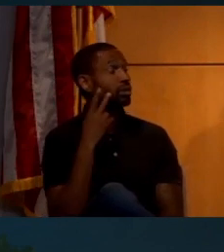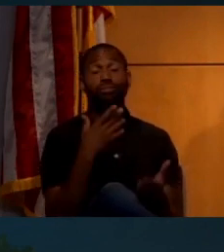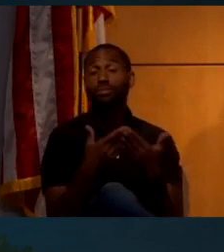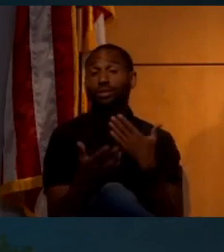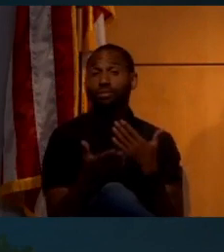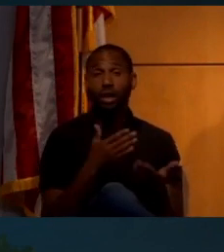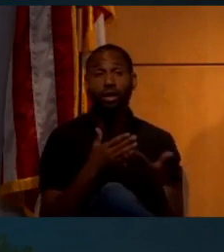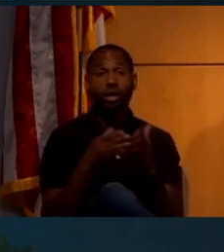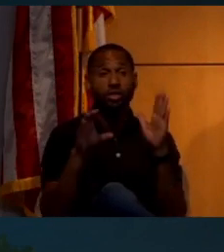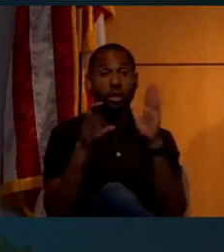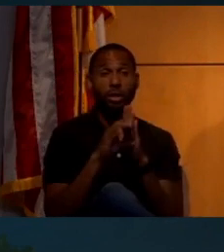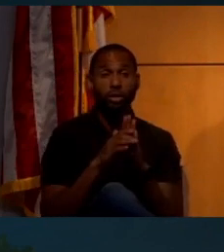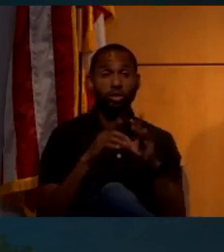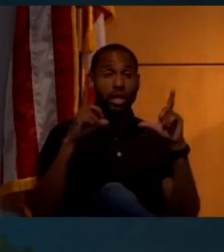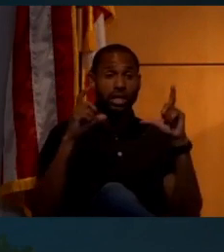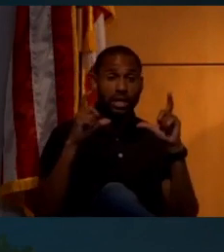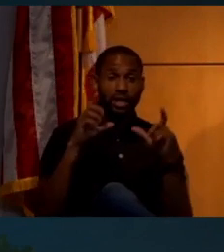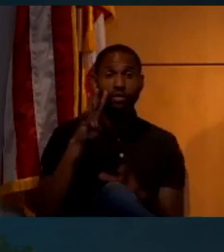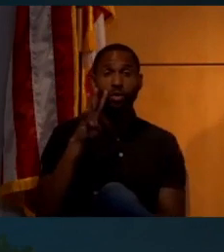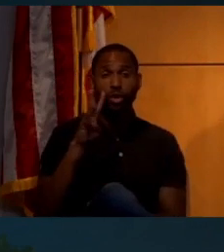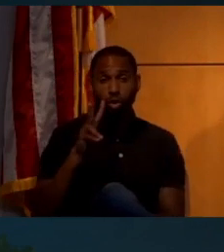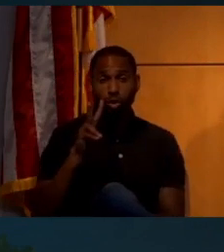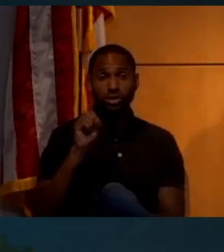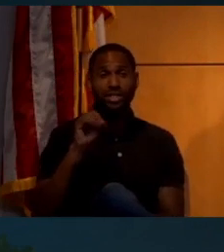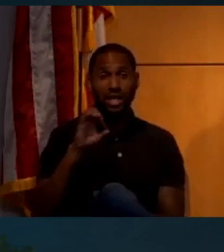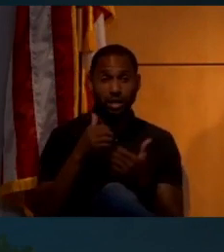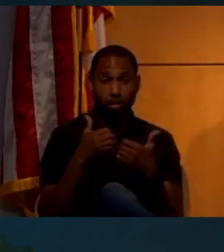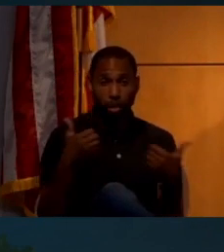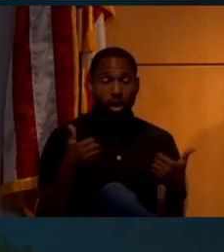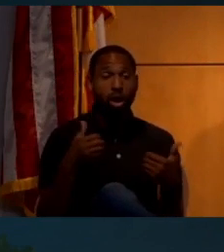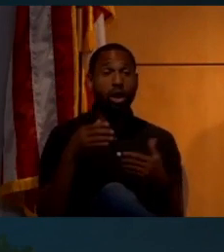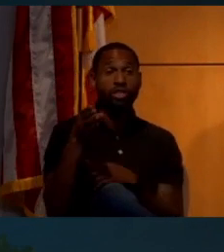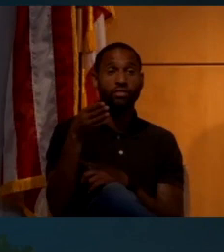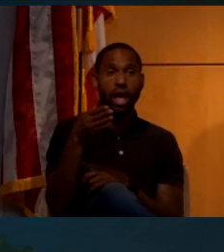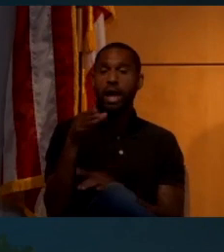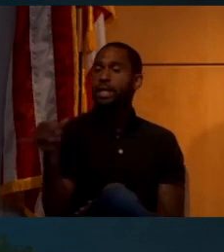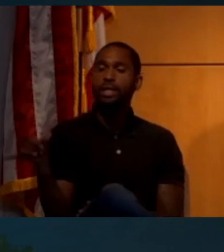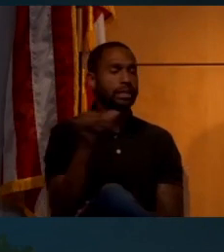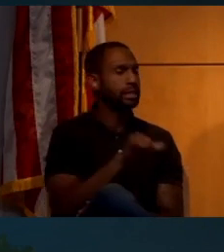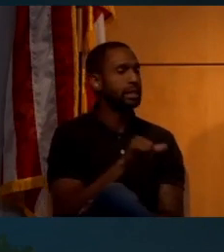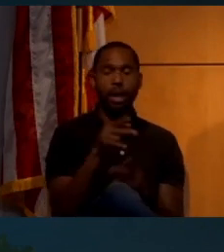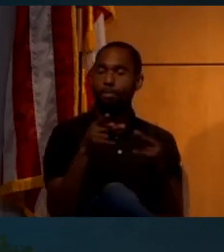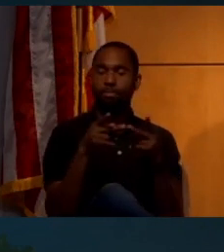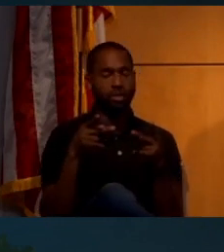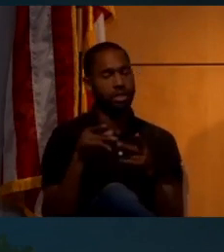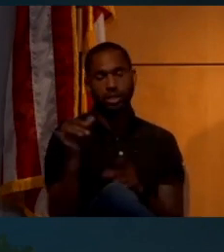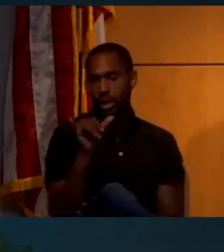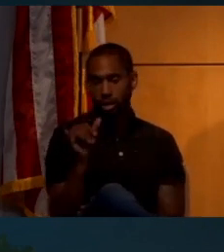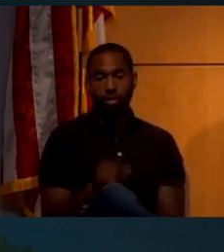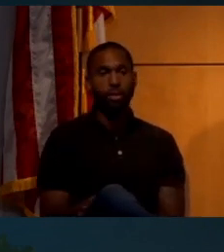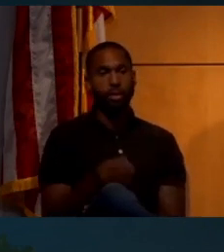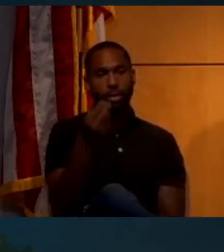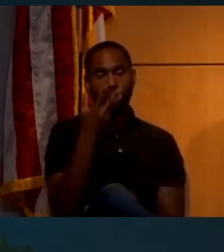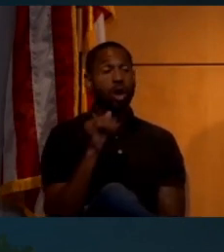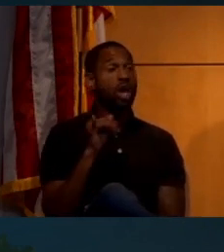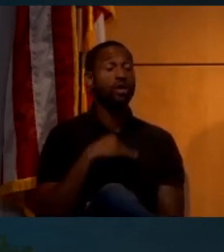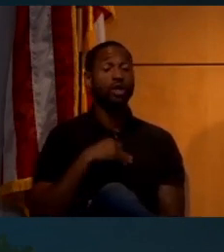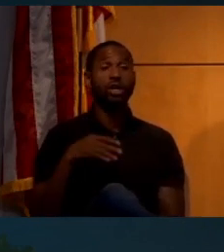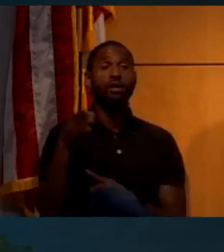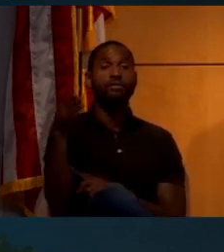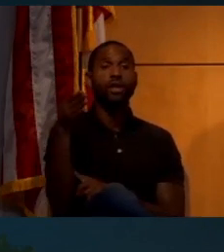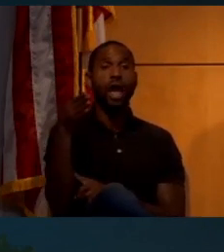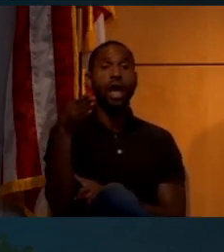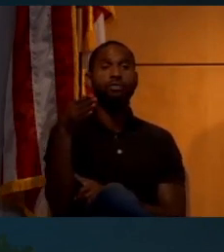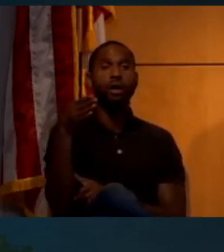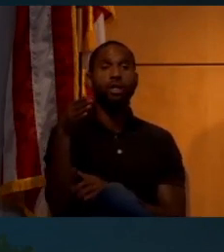though the pictures were taken 42 seconds apart, right, the flag is in exactly the same shape. Now, you tell me if you can take a flag